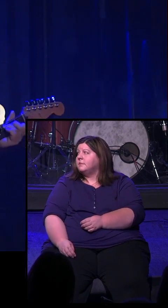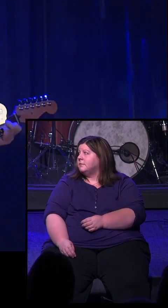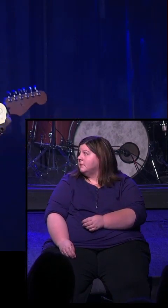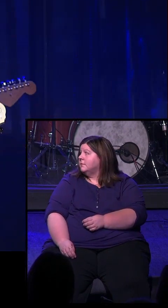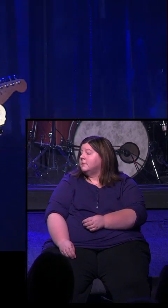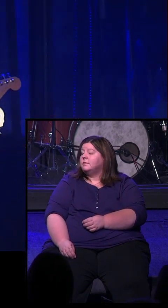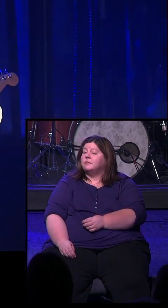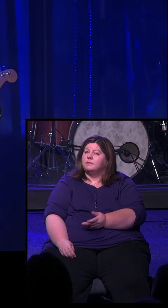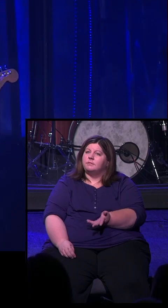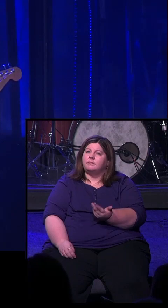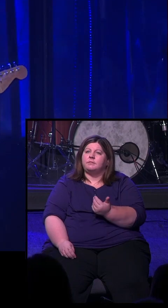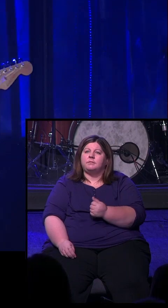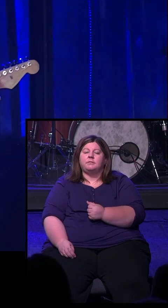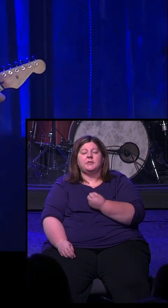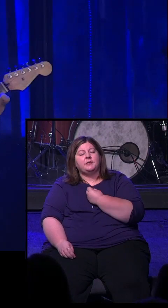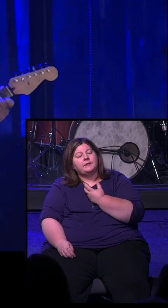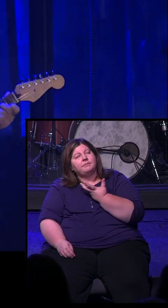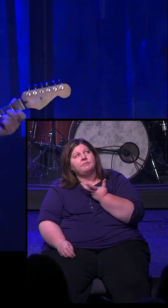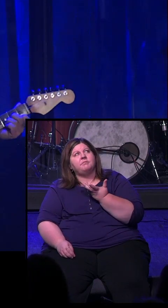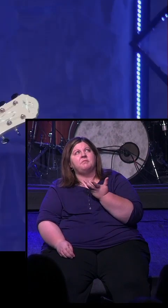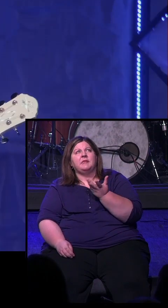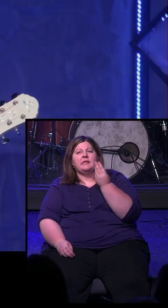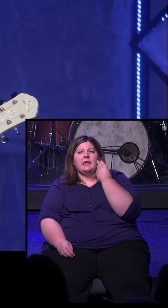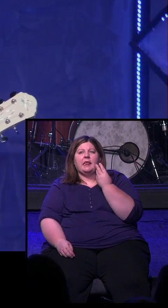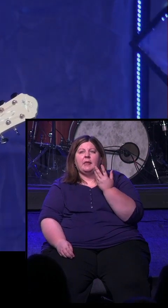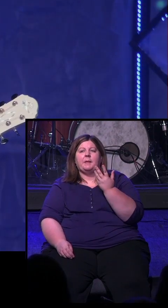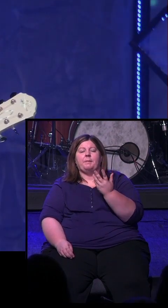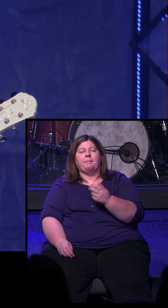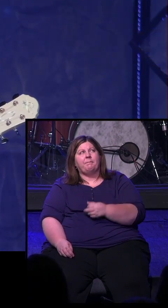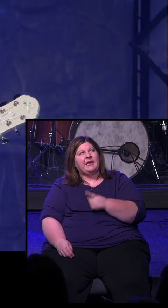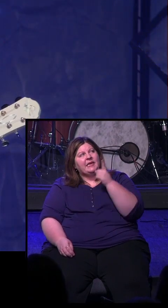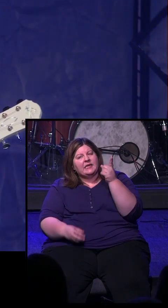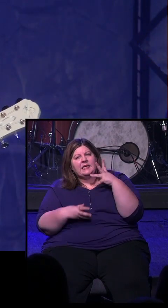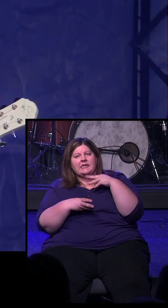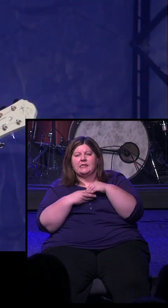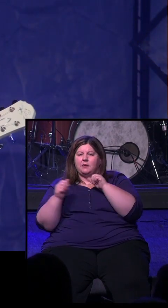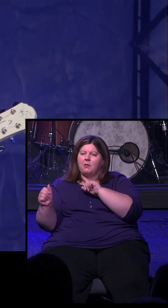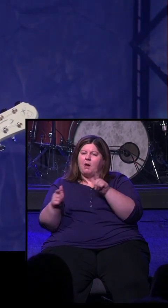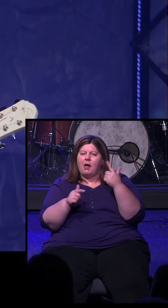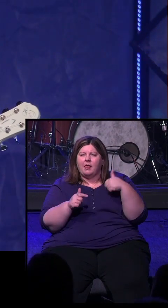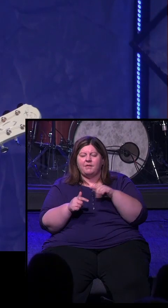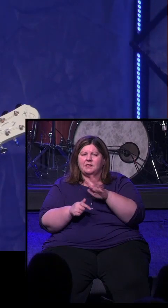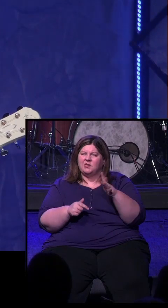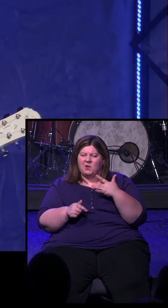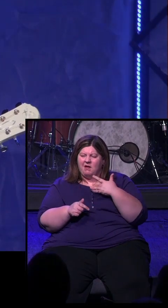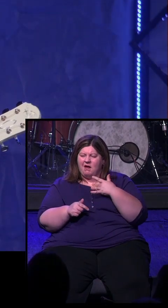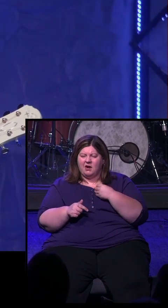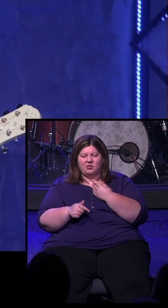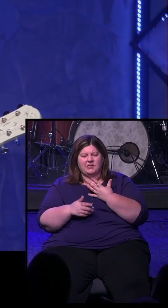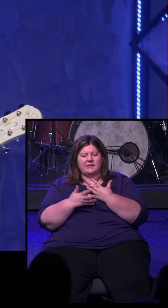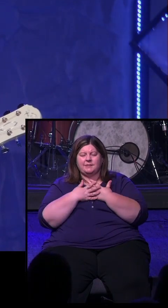So just in these next couple seconds, I would love if each of us, just in your own heart, in your own way, in your own words,